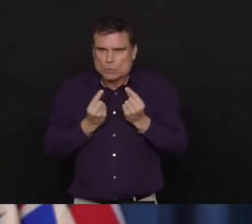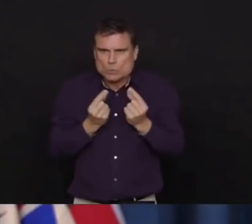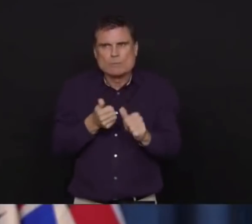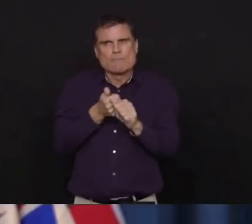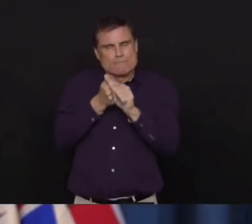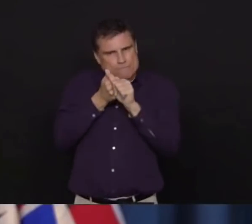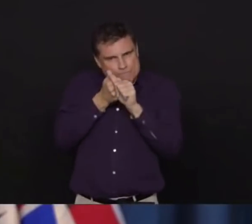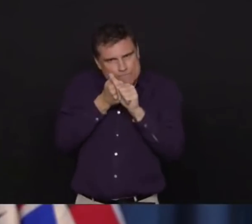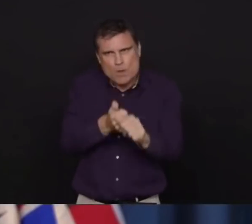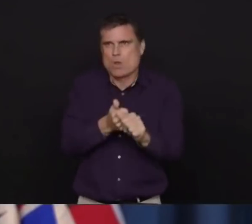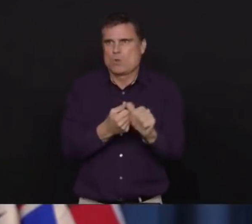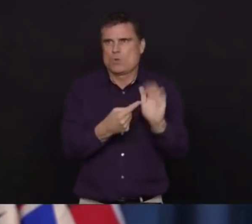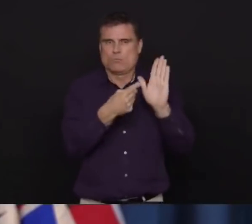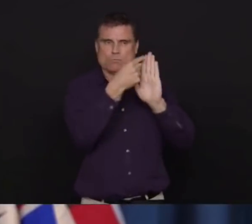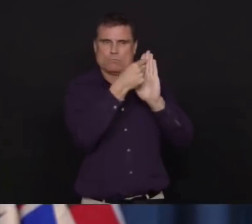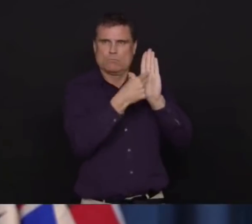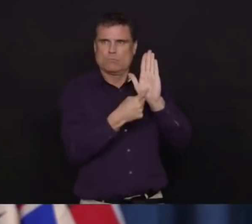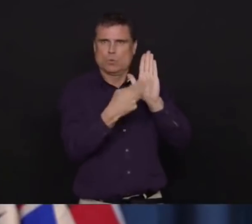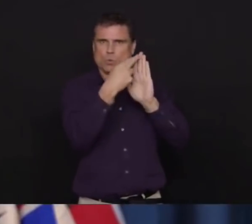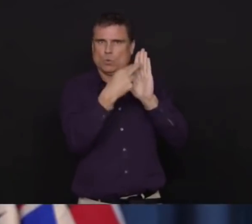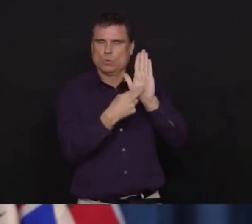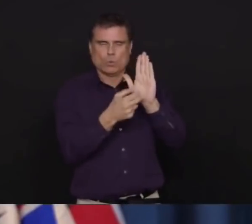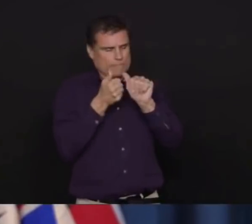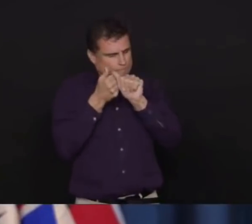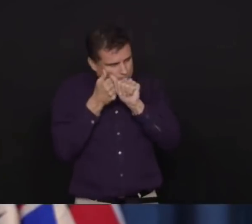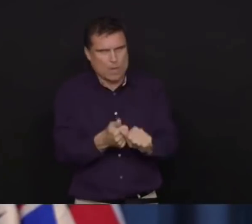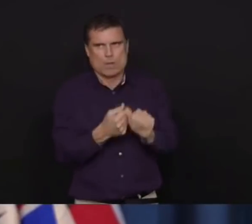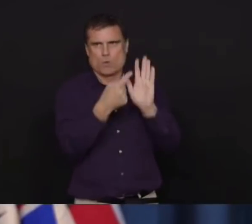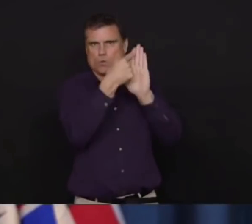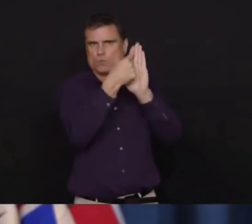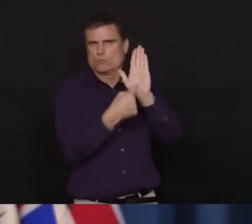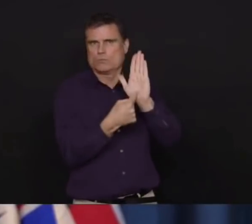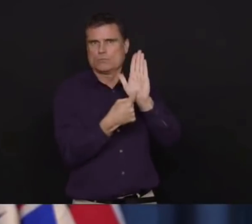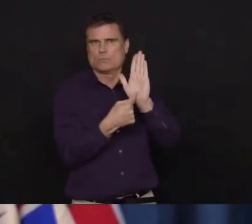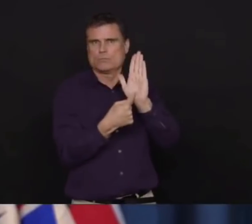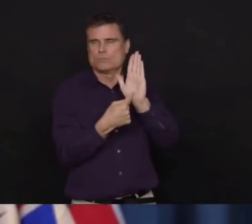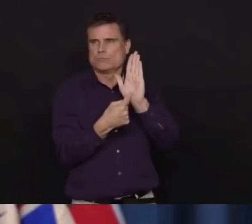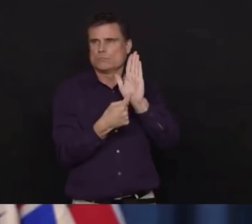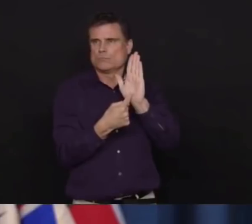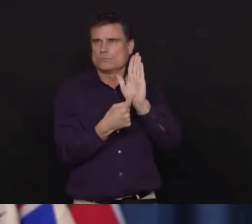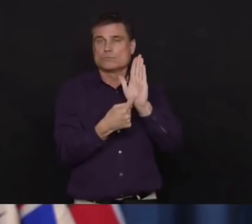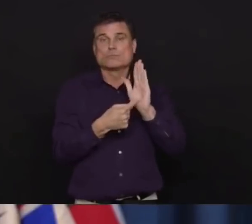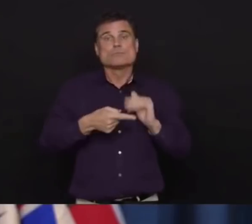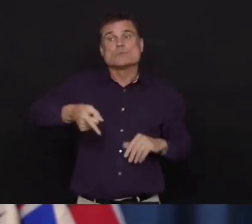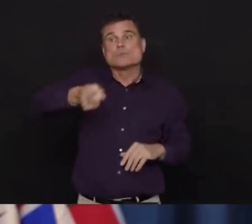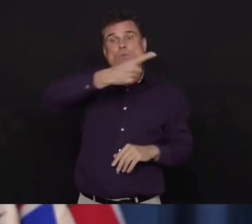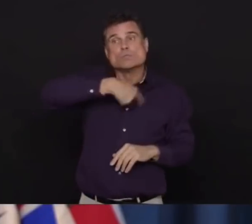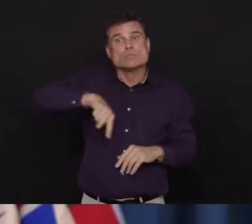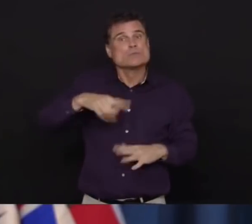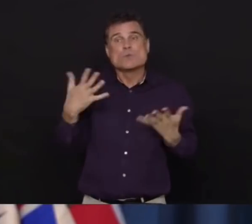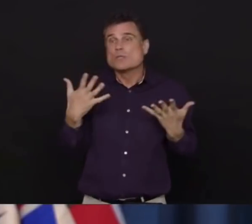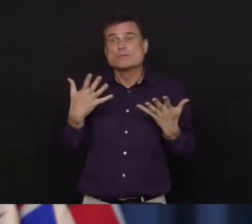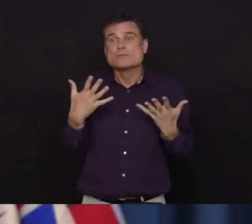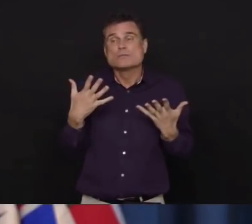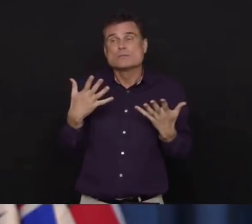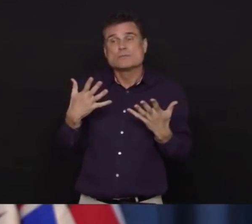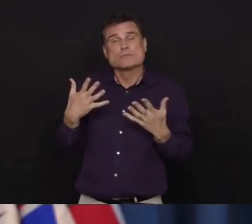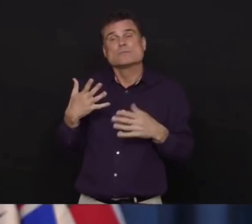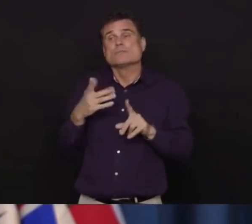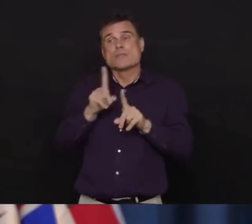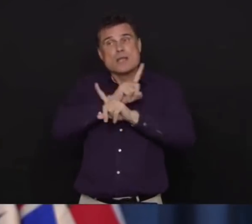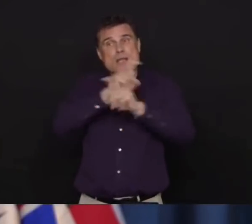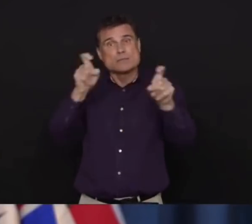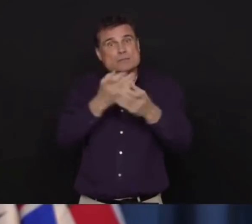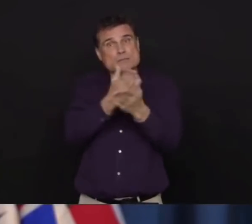and we've directed you to take over the last three weeks. We now have more than a million cases of this disease worldwide.